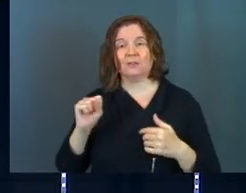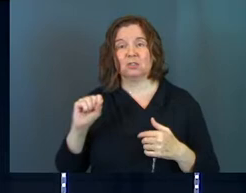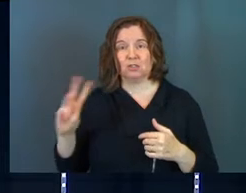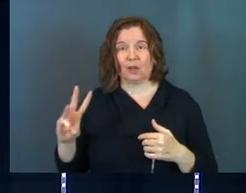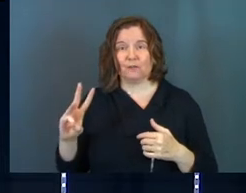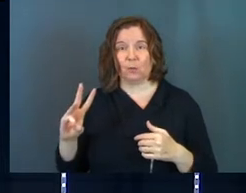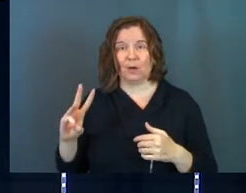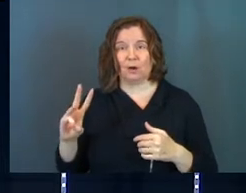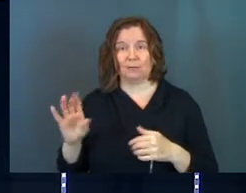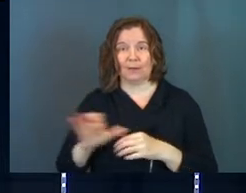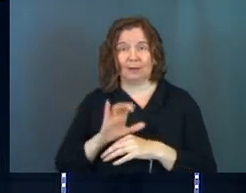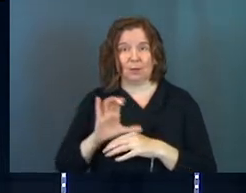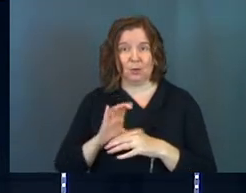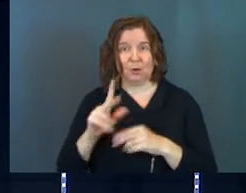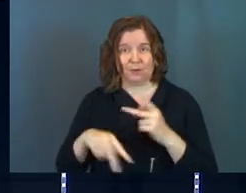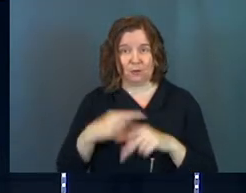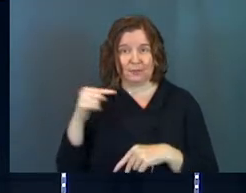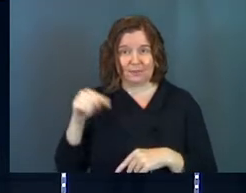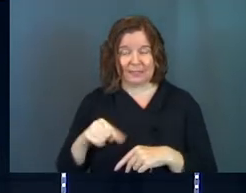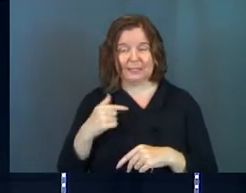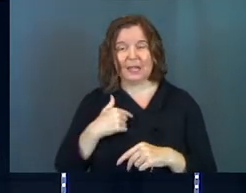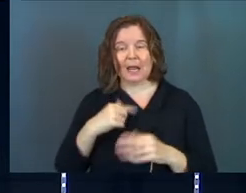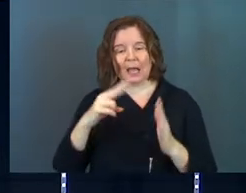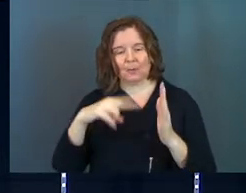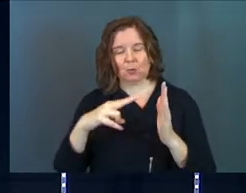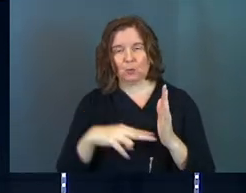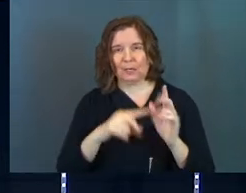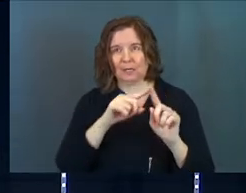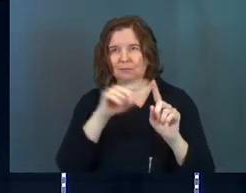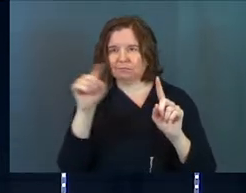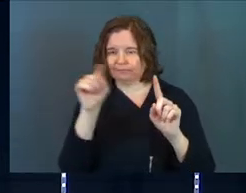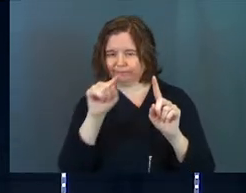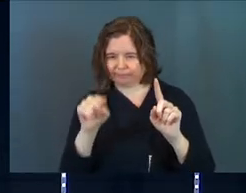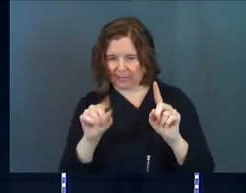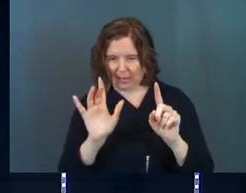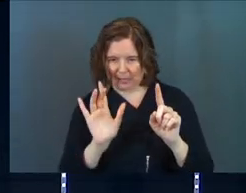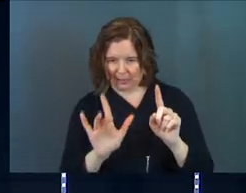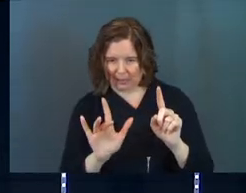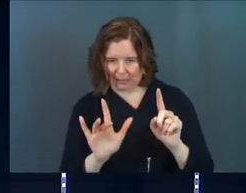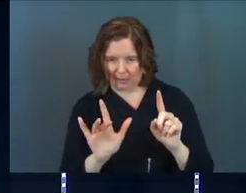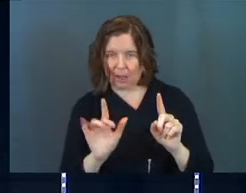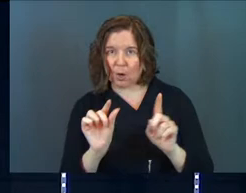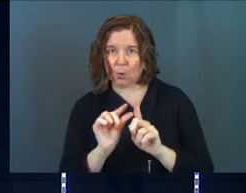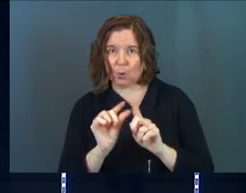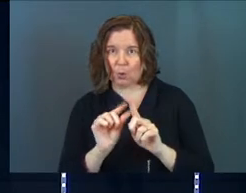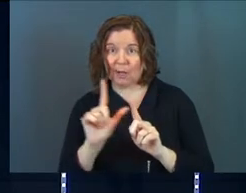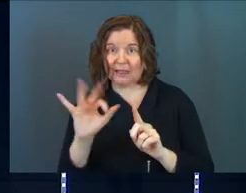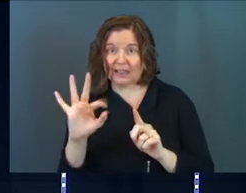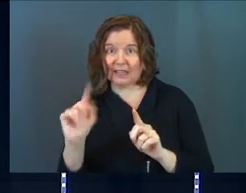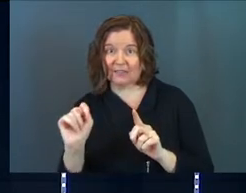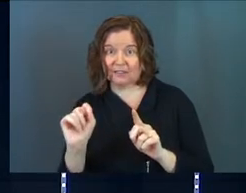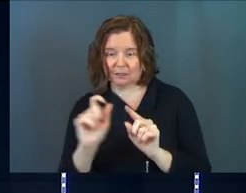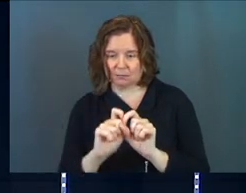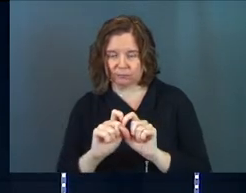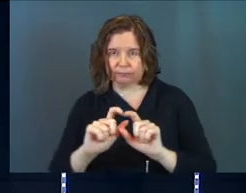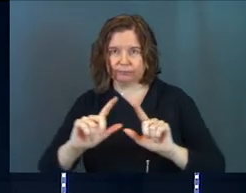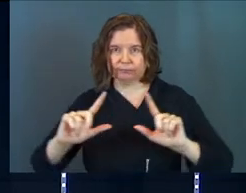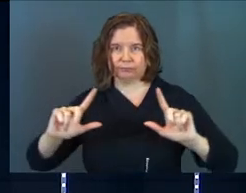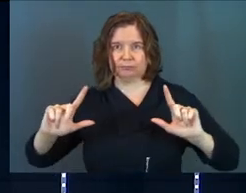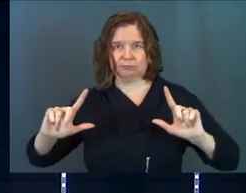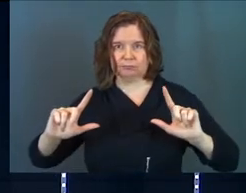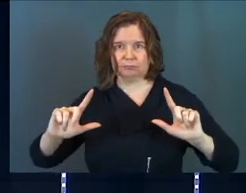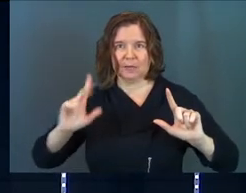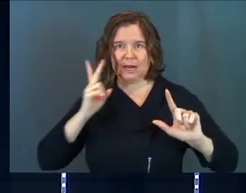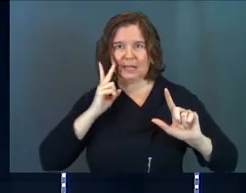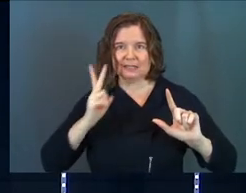version of this. And basically I'm sitting there, I'm reading across the text and I can just click on like lift there and I can see